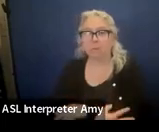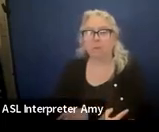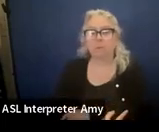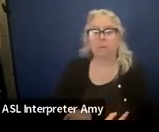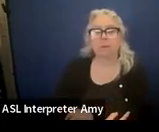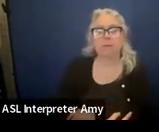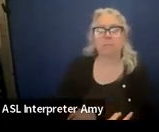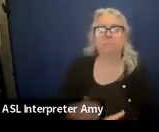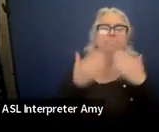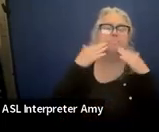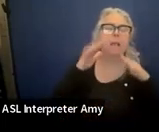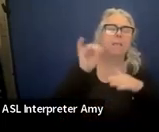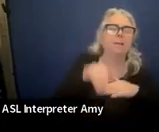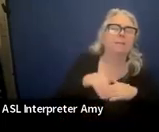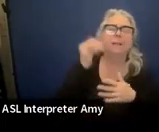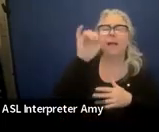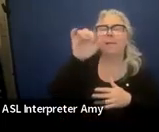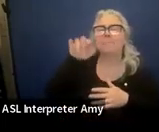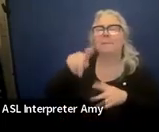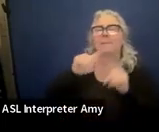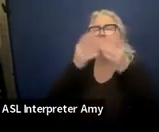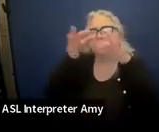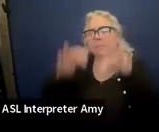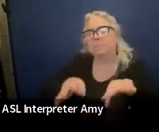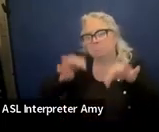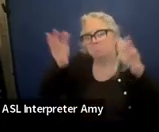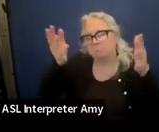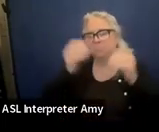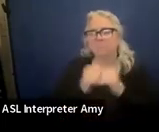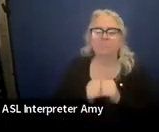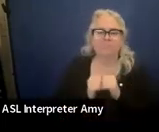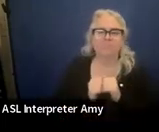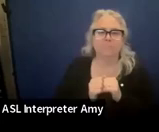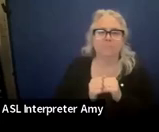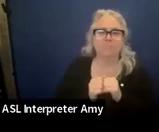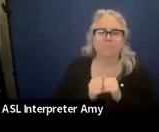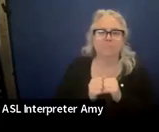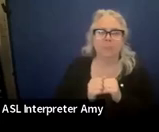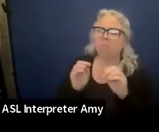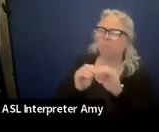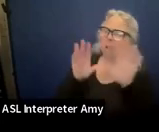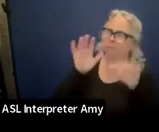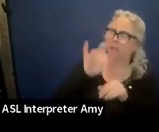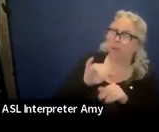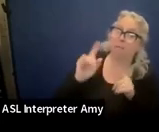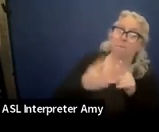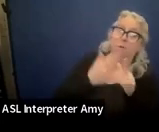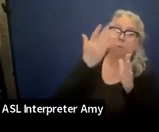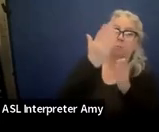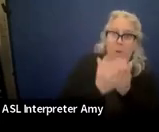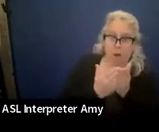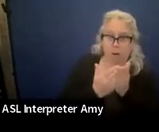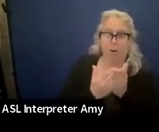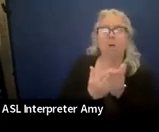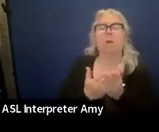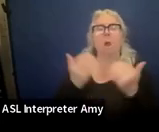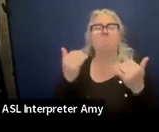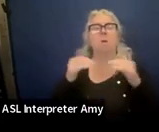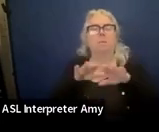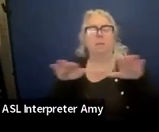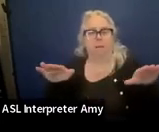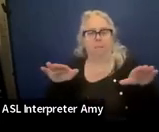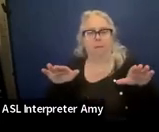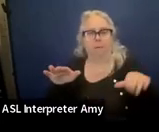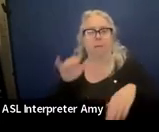I don't know. That's an IEP team decision, but. Just to clarify that. The first part was the present level. At the present